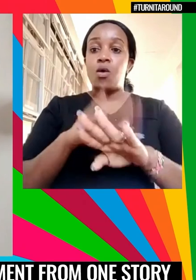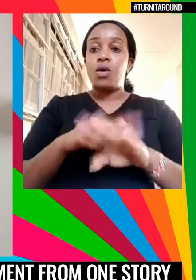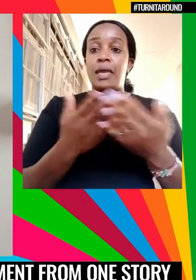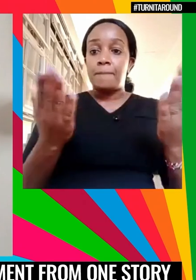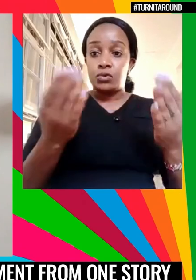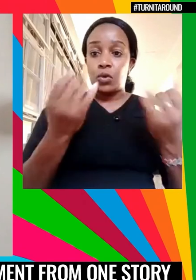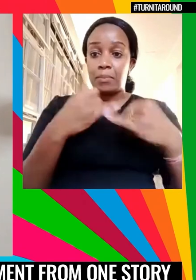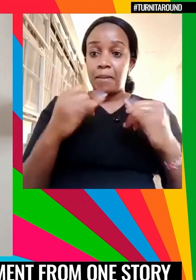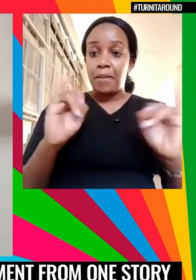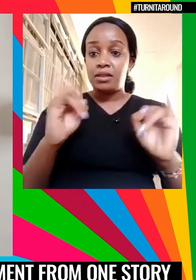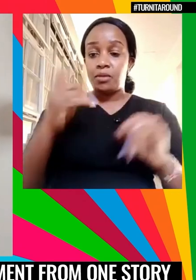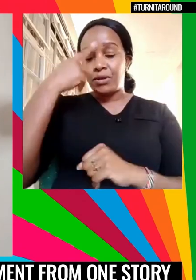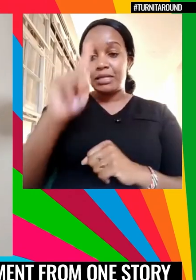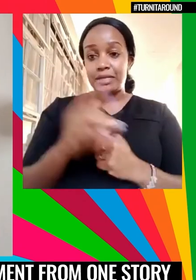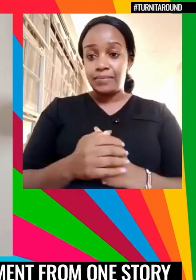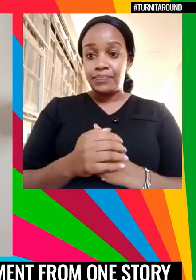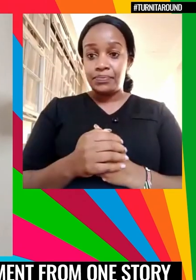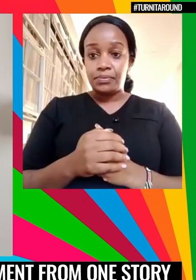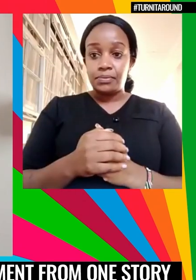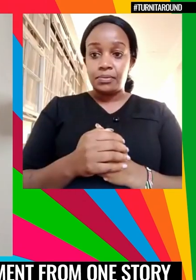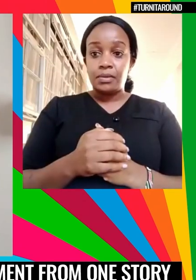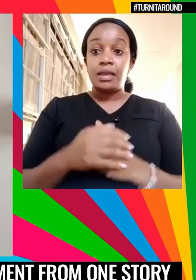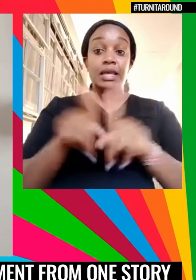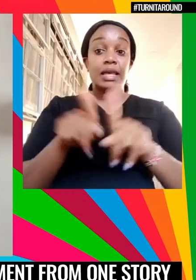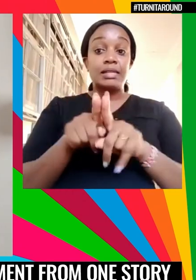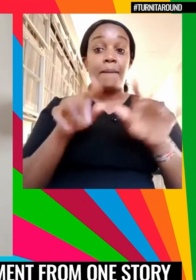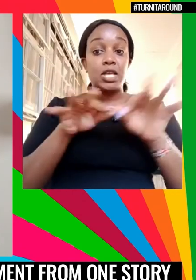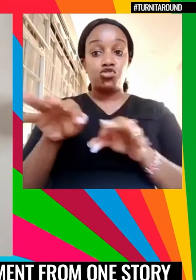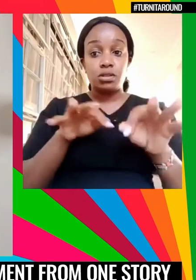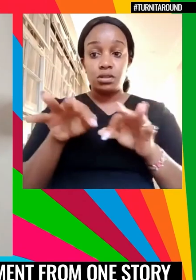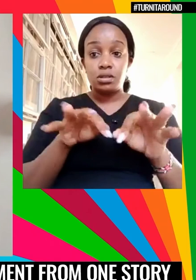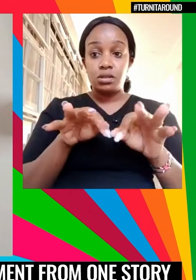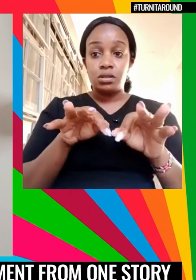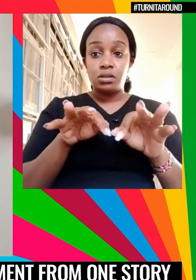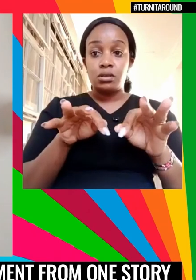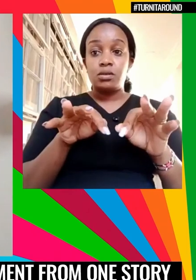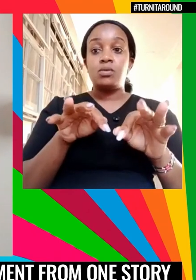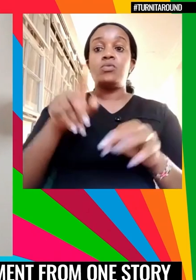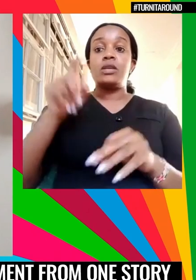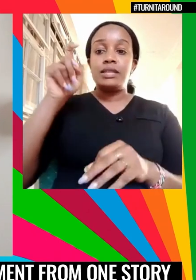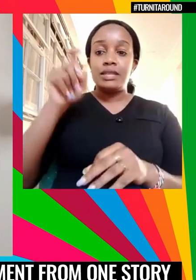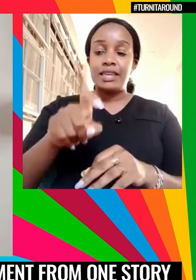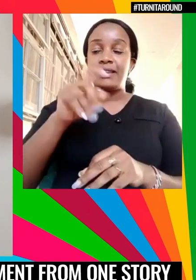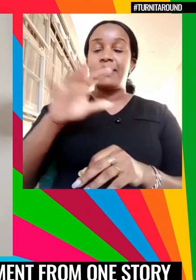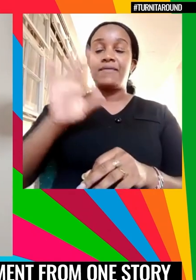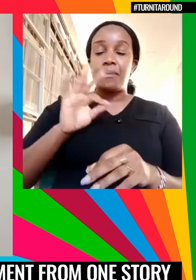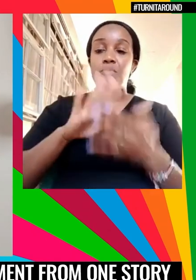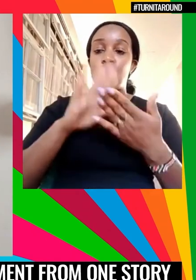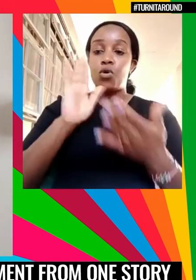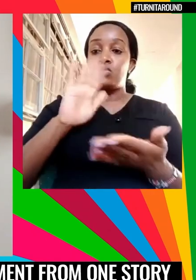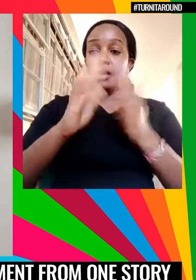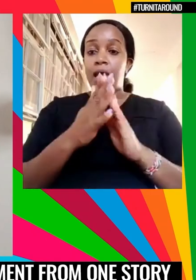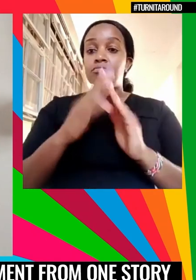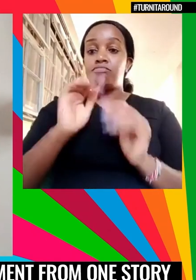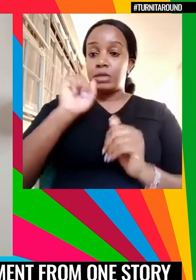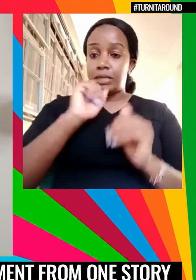women's rights. I must however mention that we have zero number of female governors, and even fewer women in